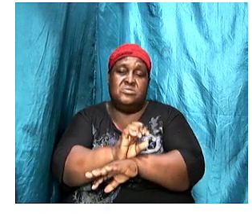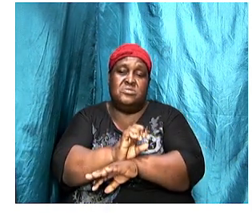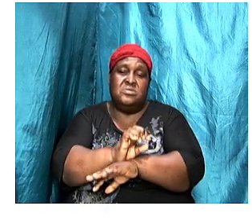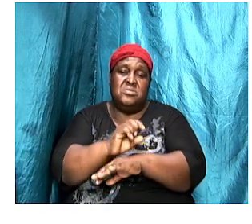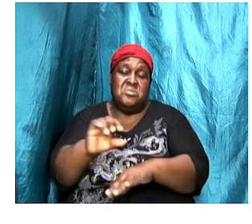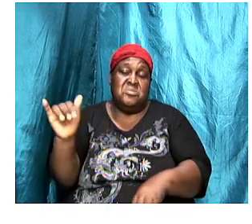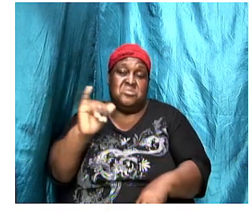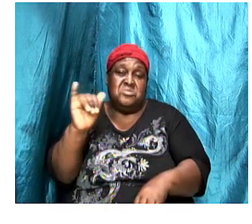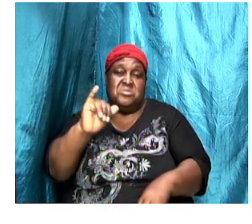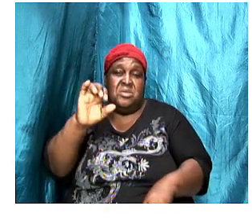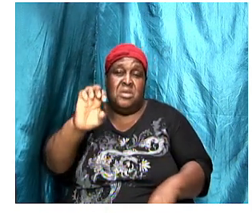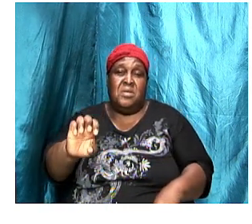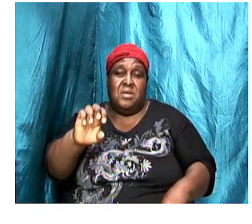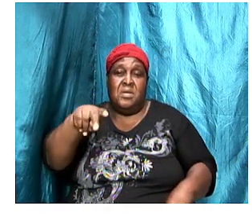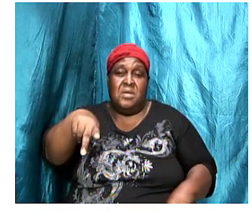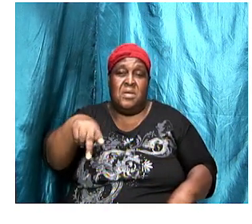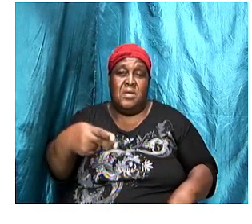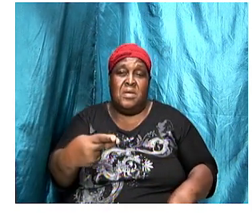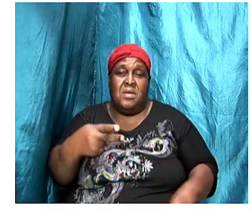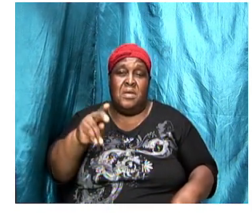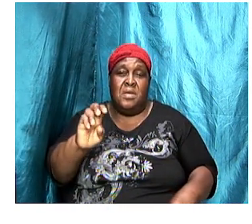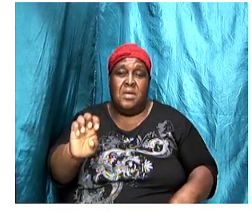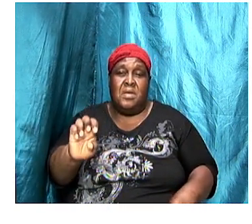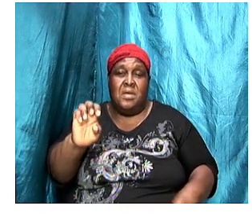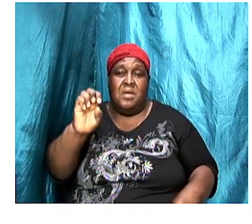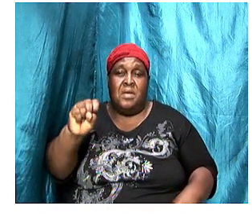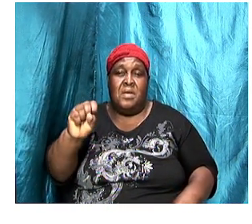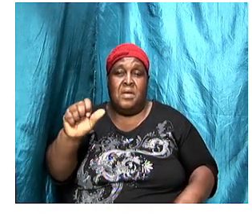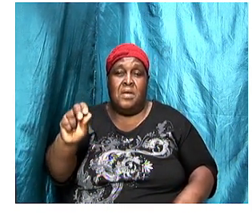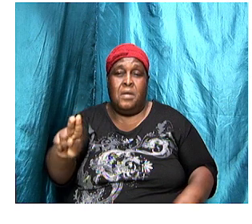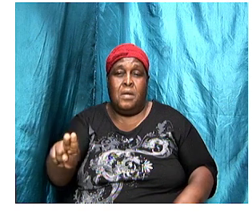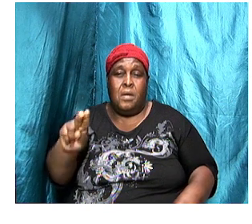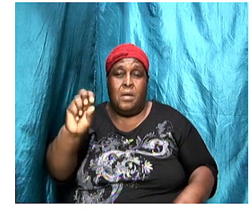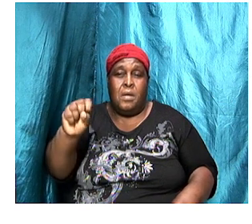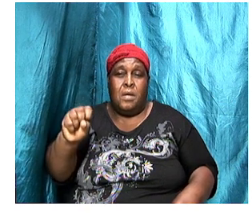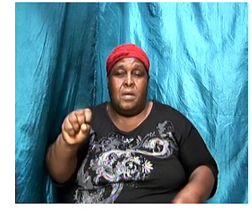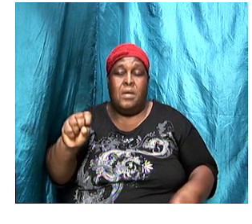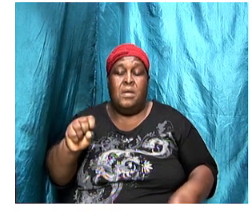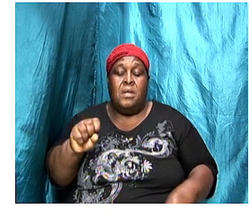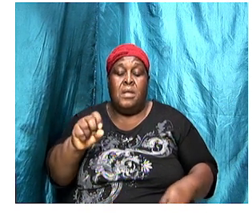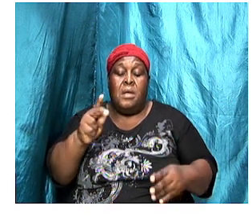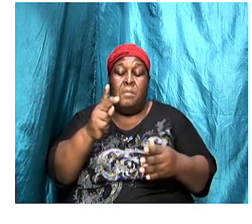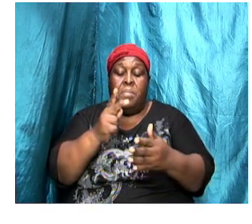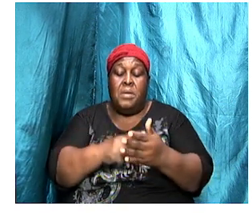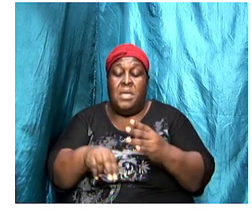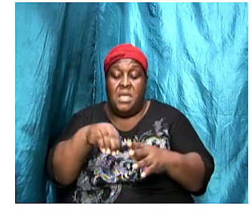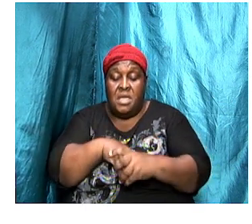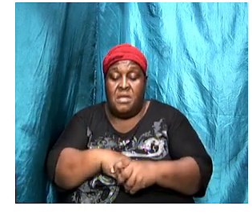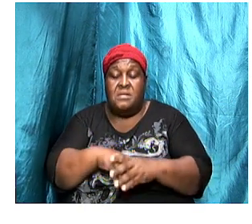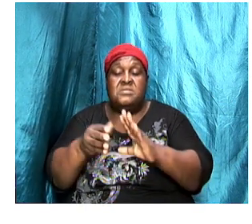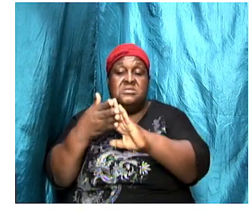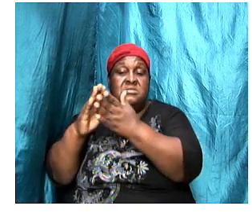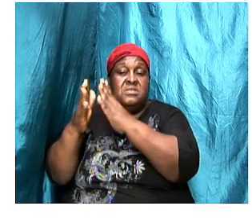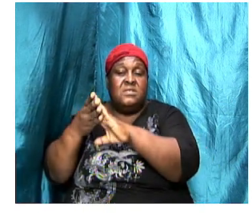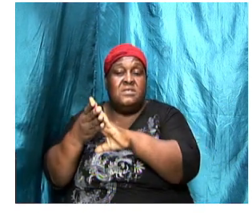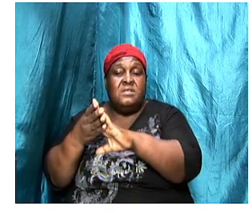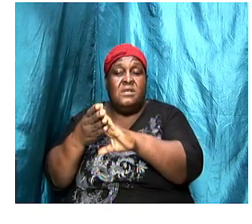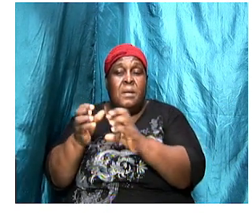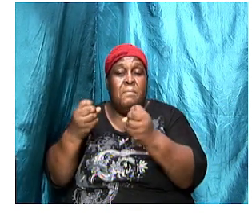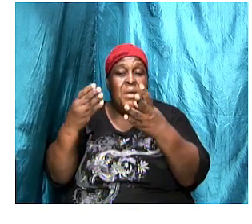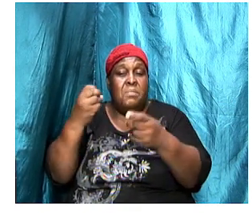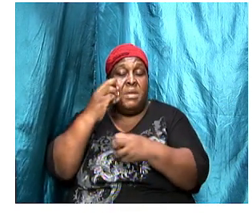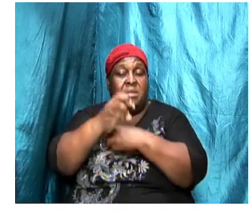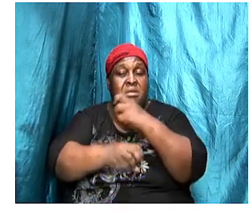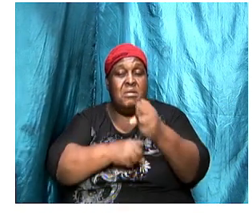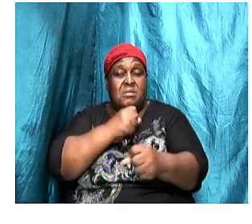Ephesus. Paul was in this particular city for a couple of years. And while he was going on his way, going through